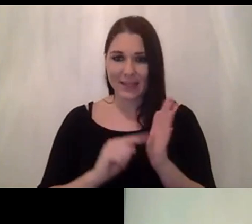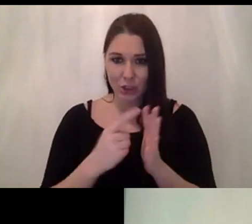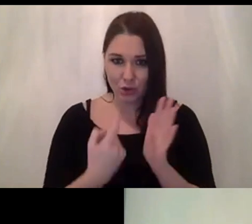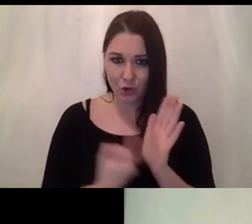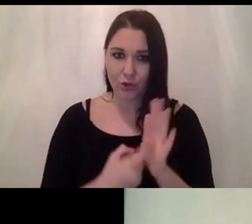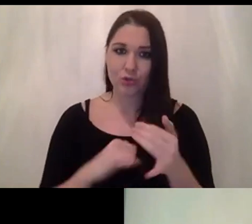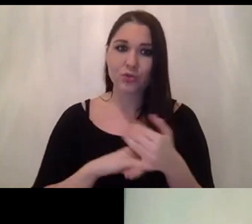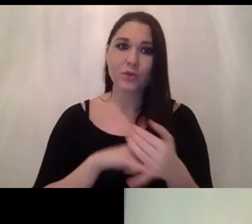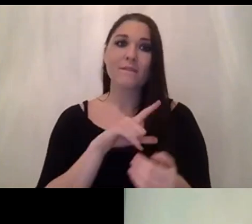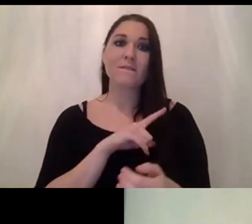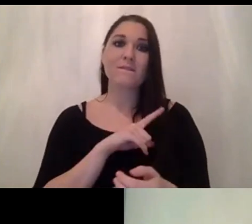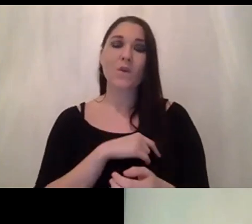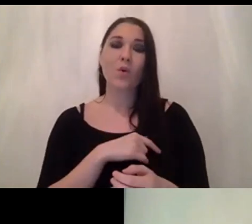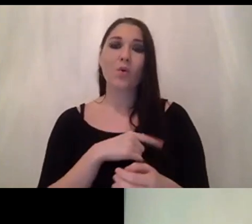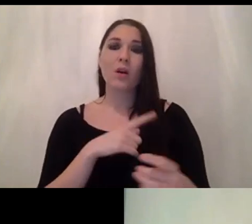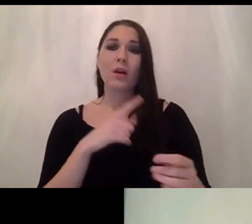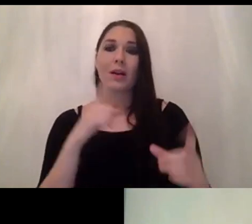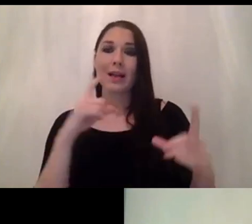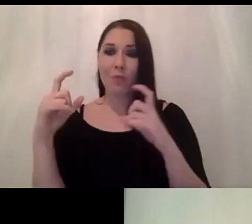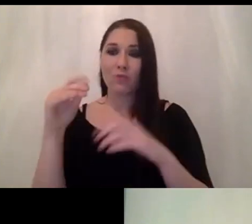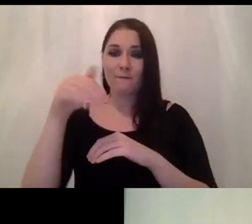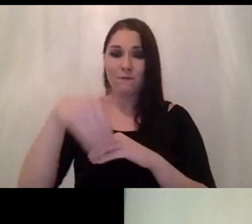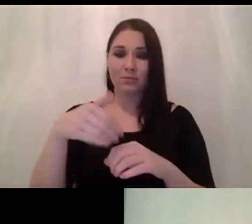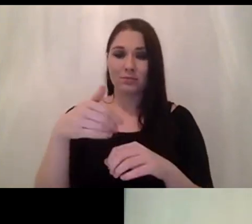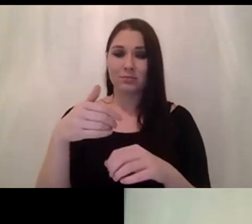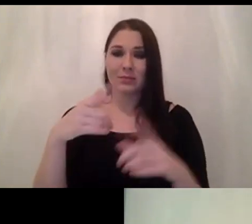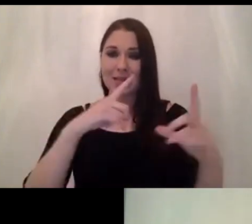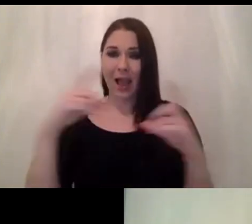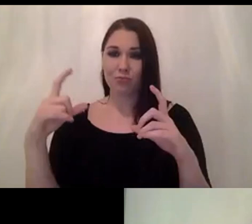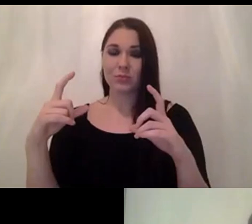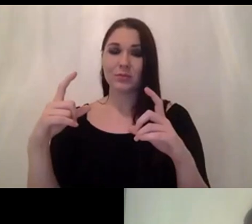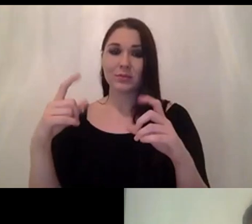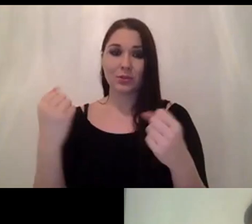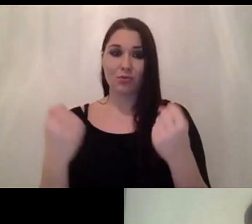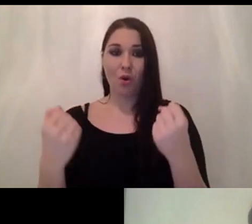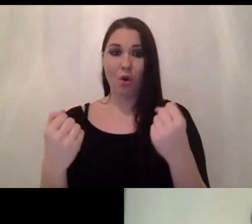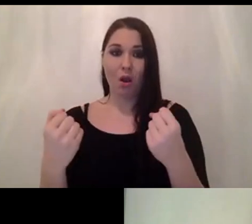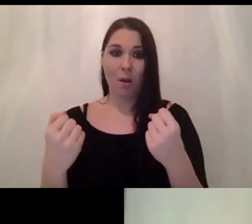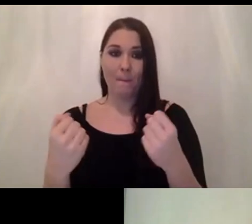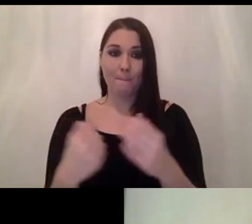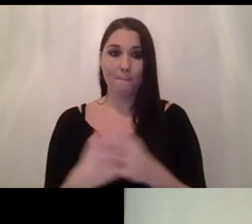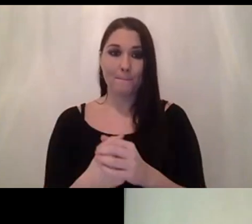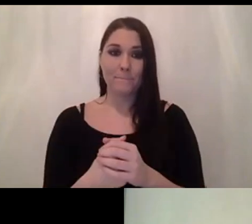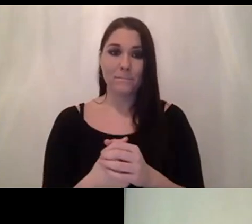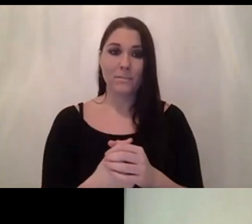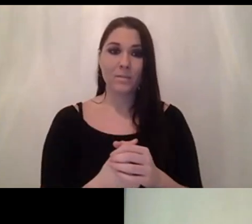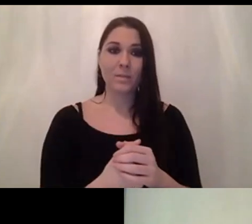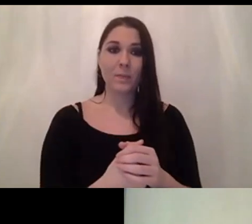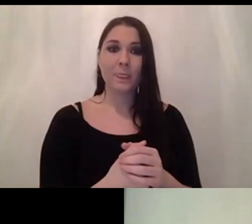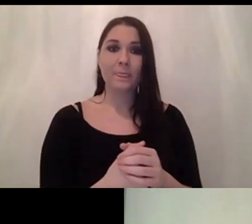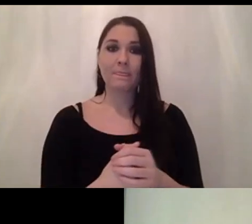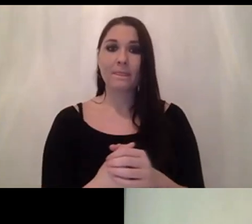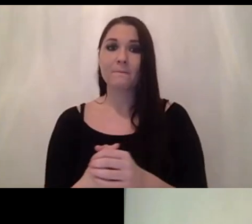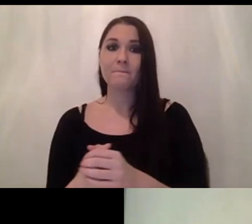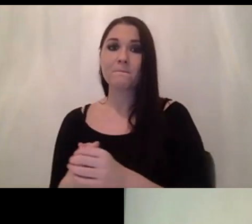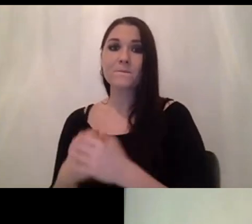in the automotive industry for front-looking cameras well uh i think uh the the tuning of